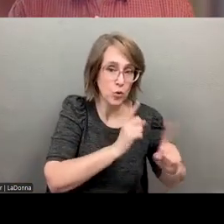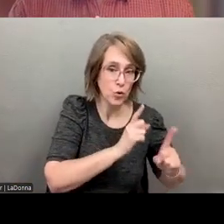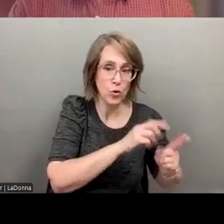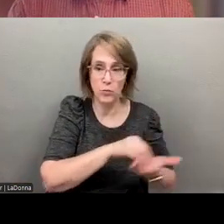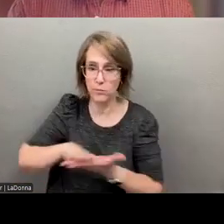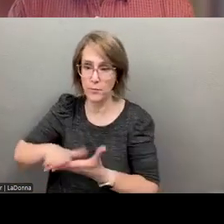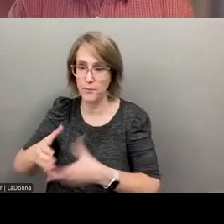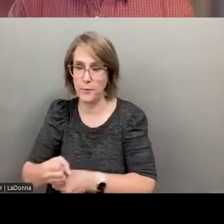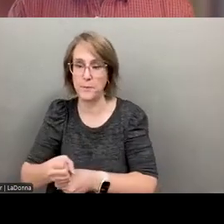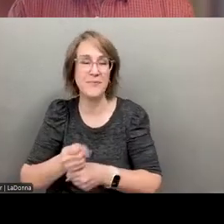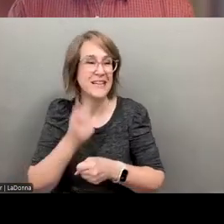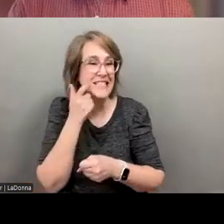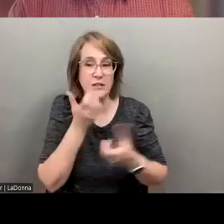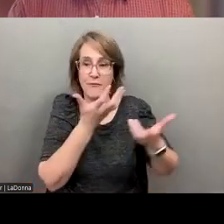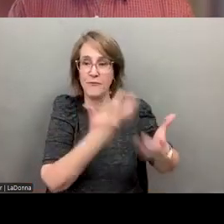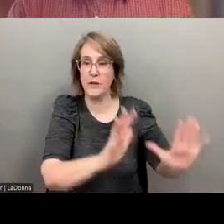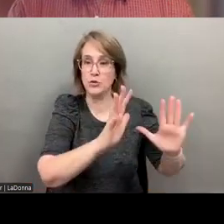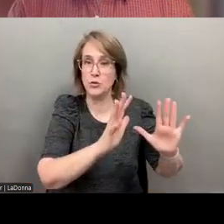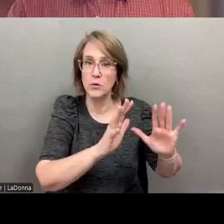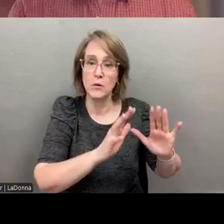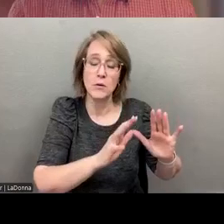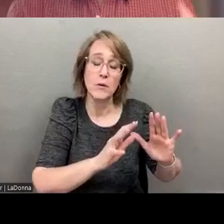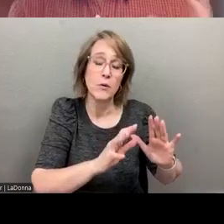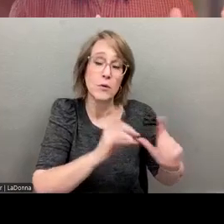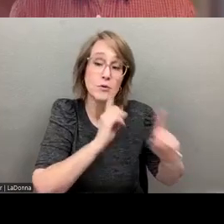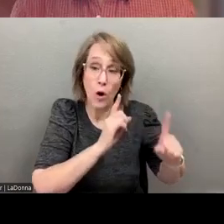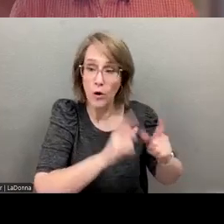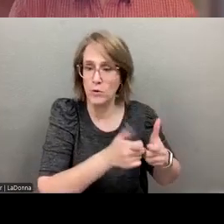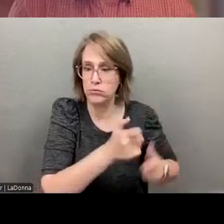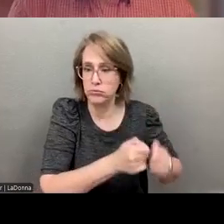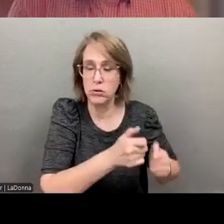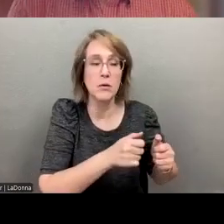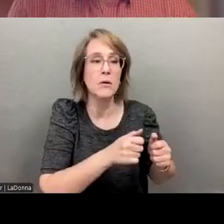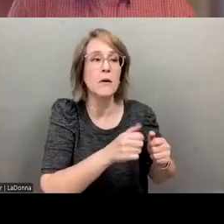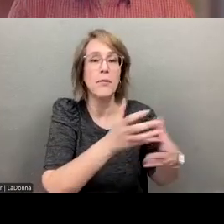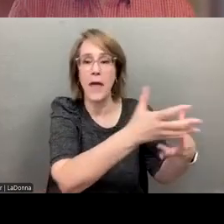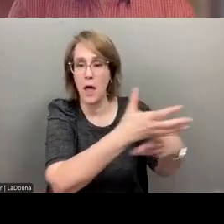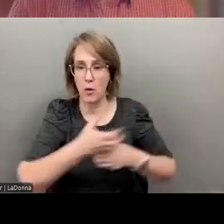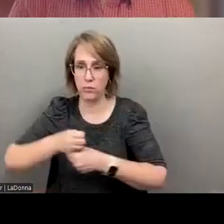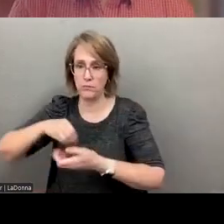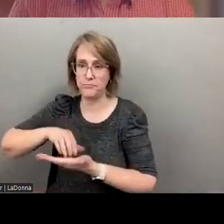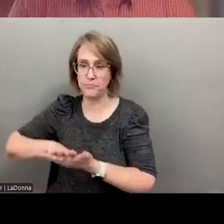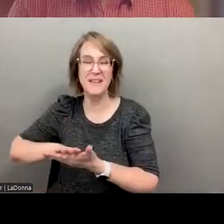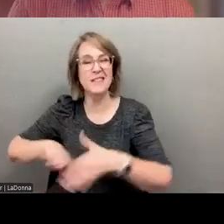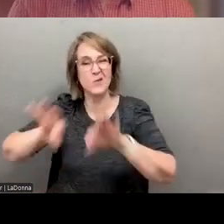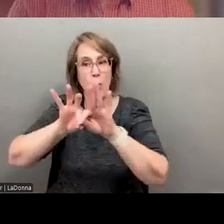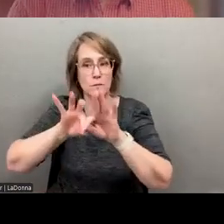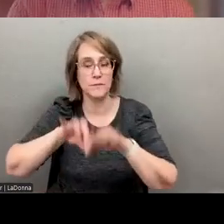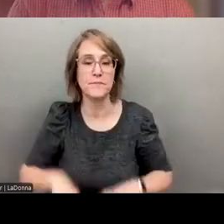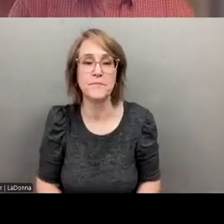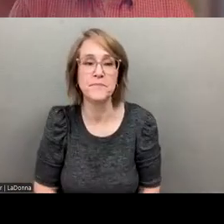content of, of a conversation or one of our contacts is, uh, is a core feature of, uh, generative AI.